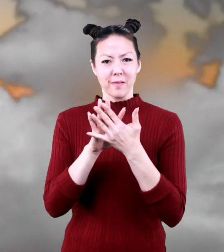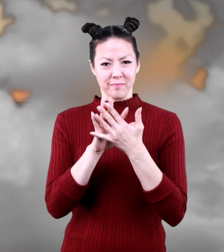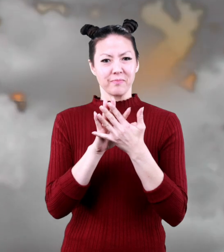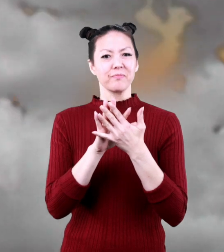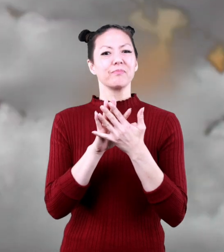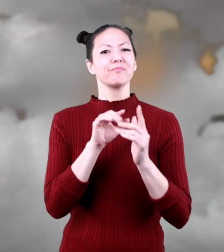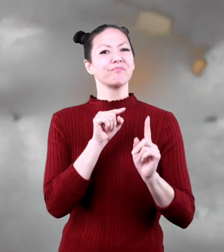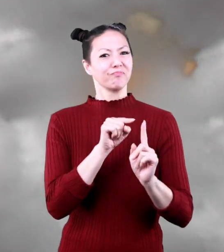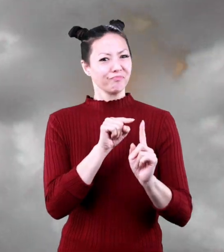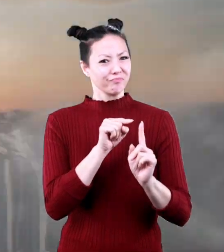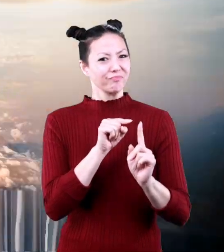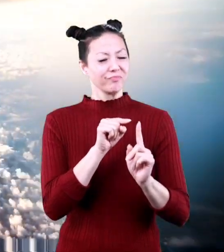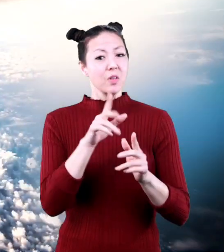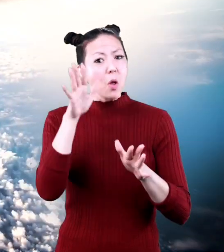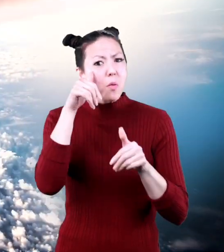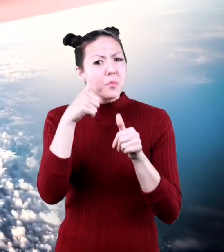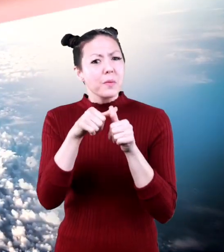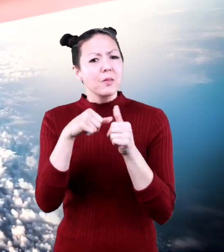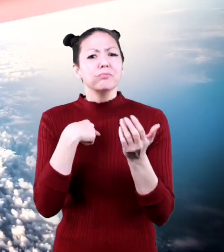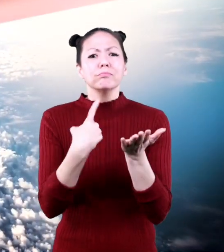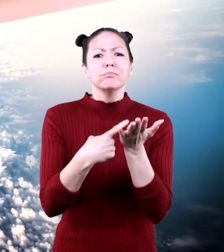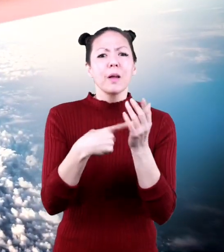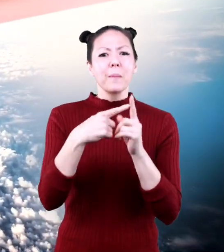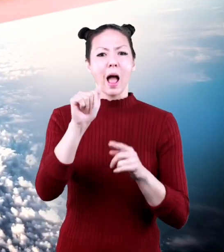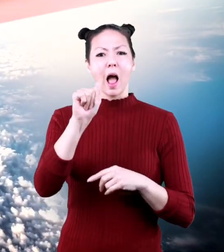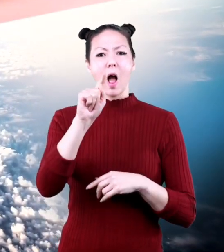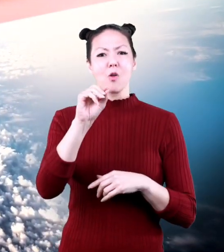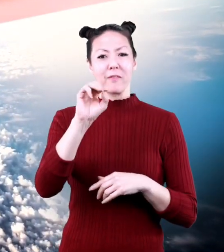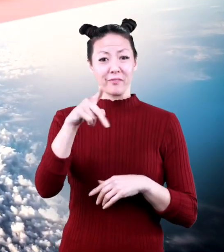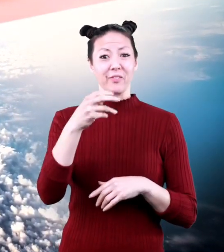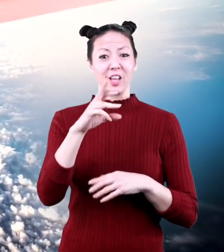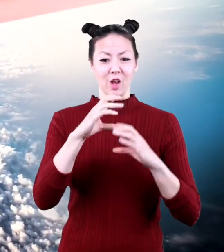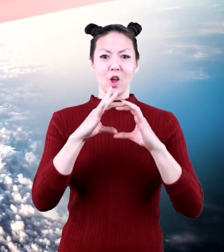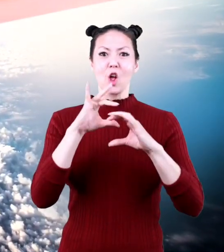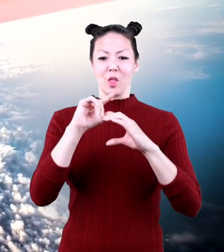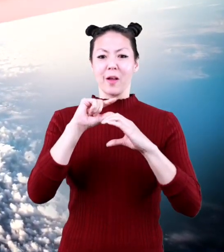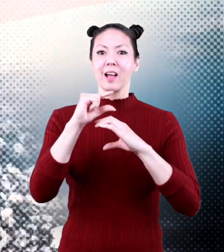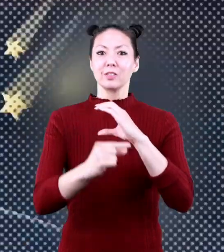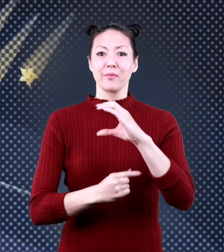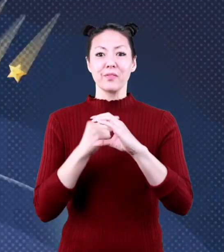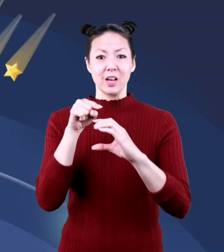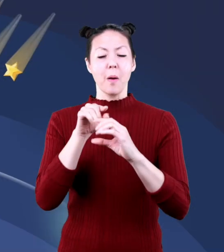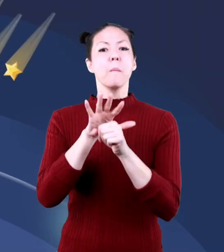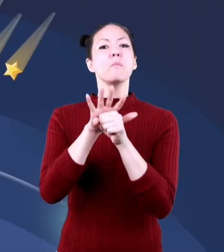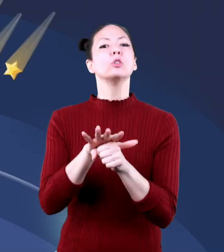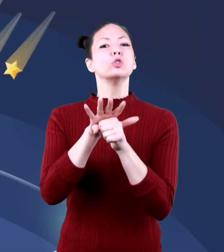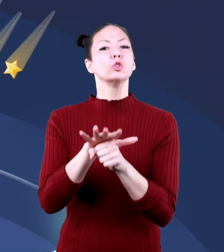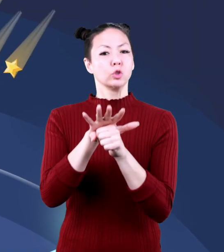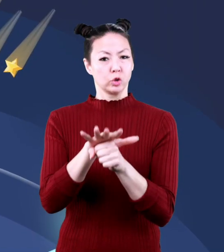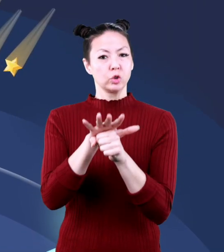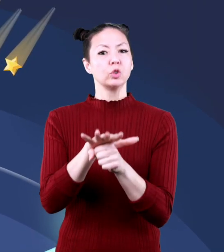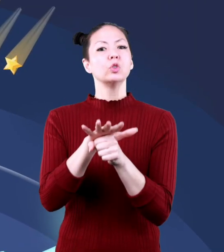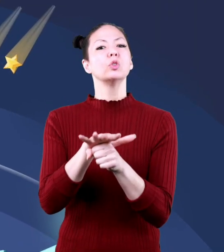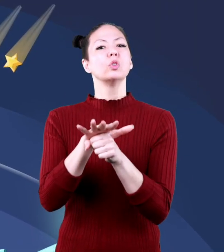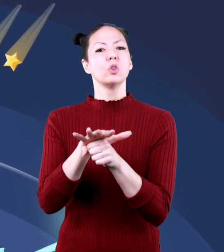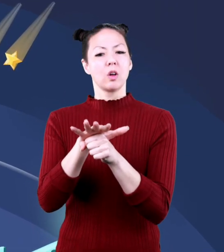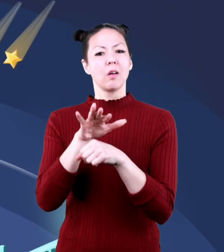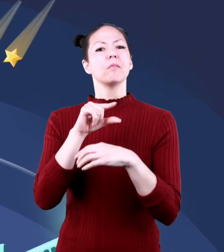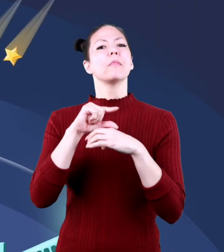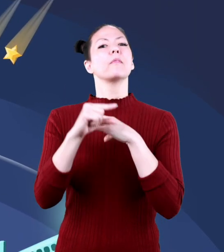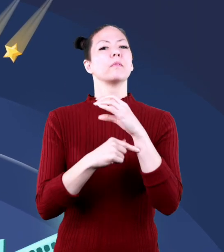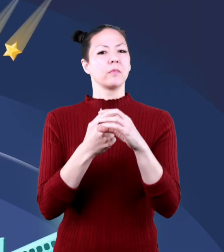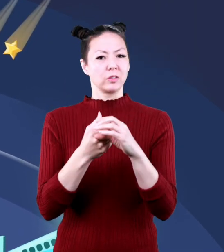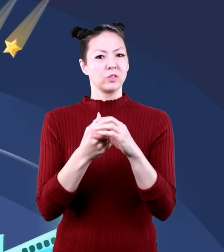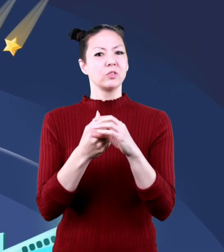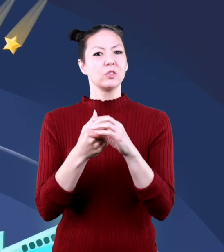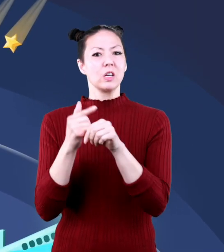or cloudy day? Remember when we talked about the atmosphere? Well, air pressure is the weight of the